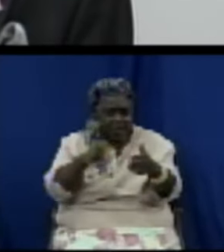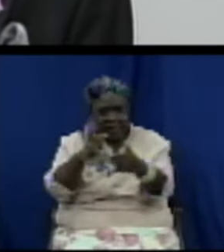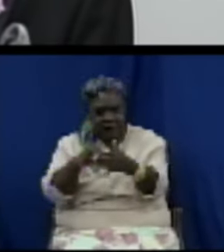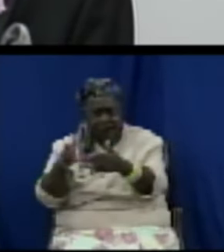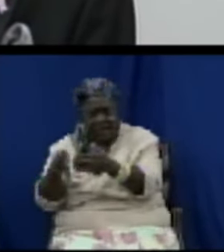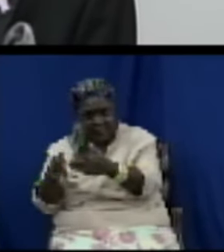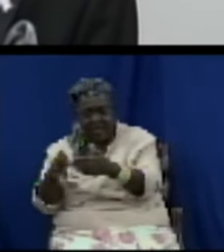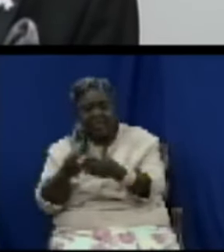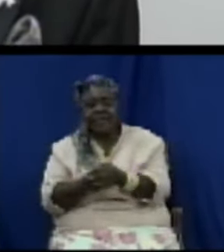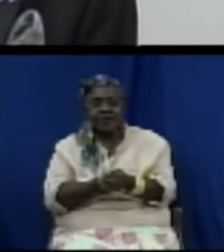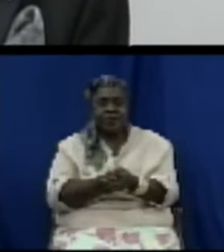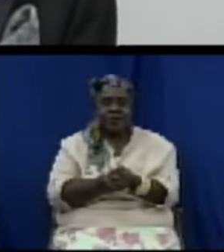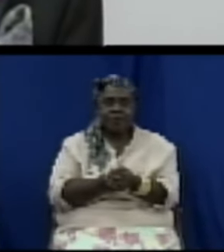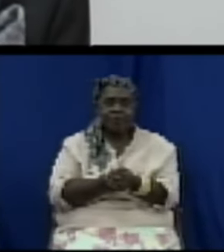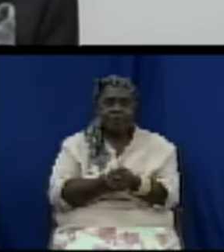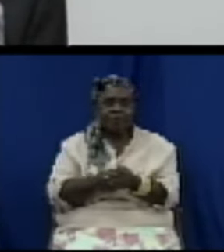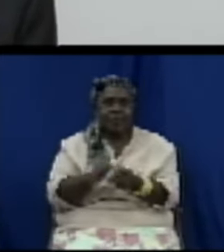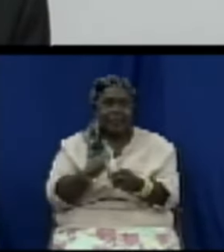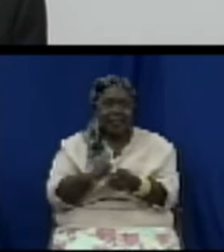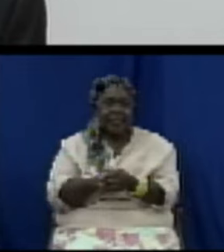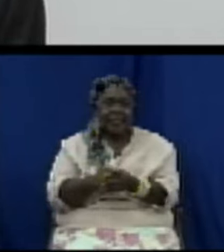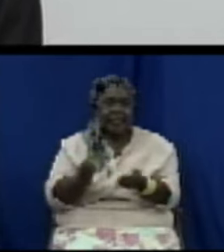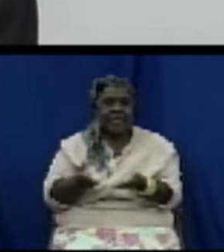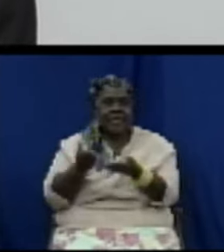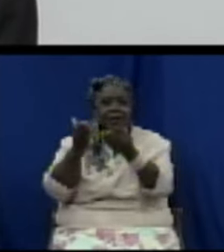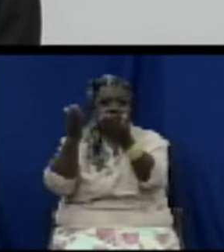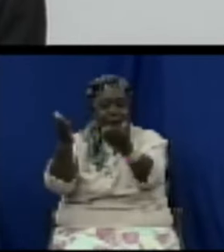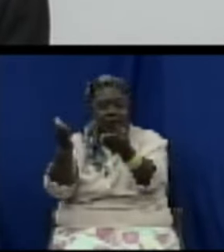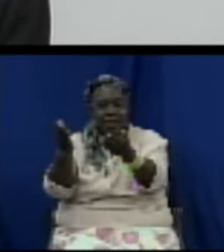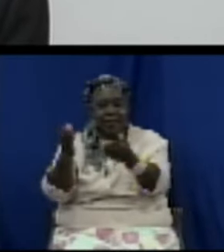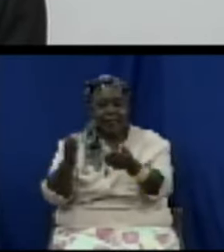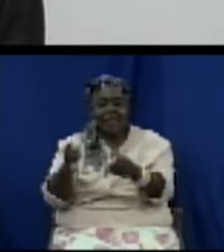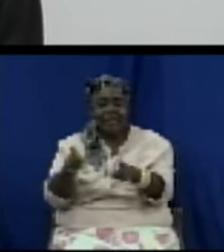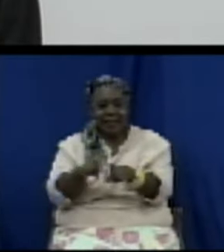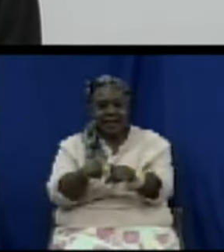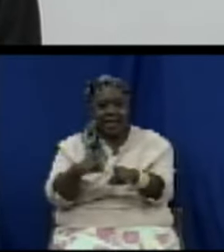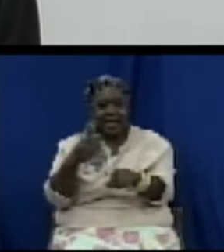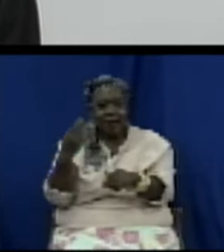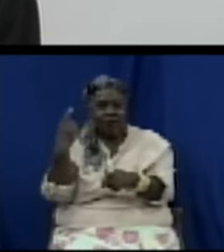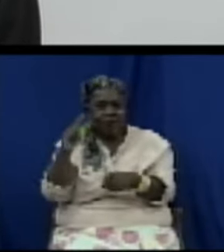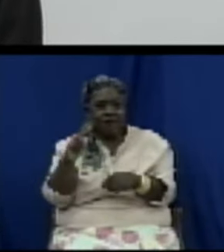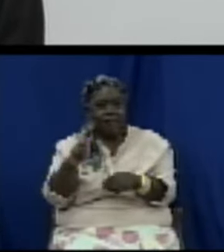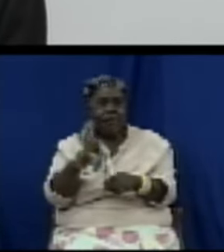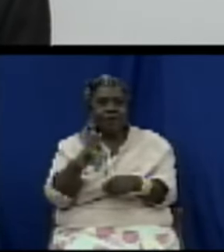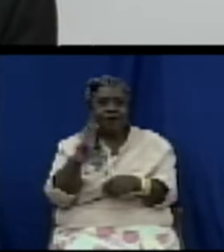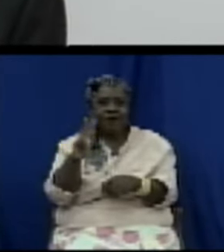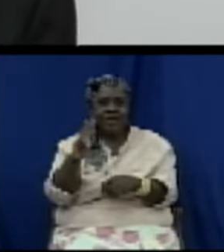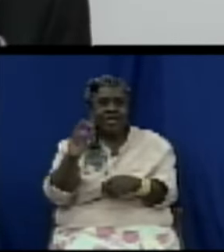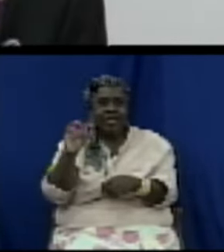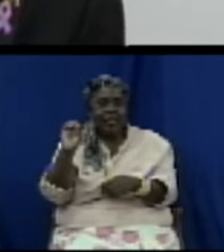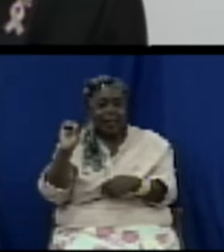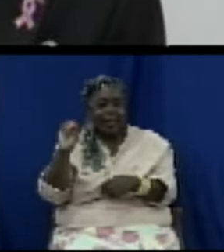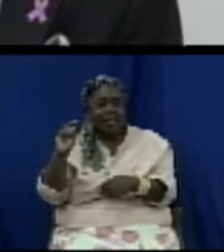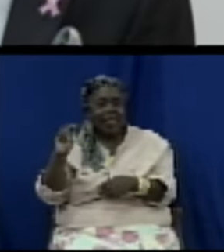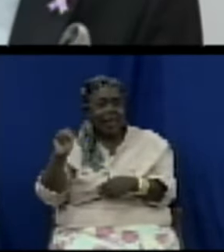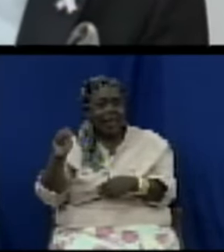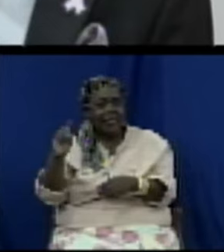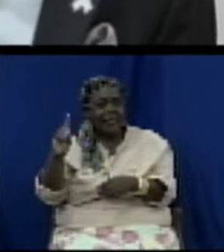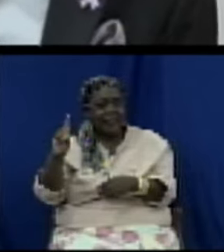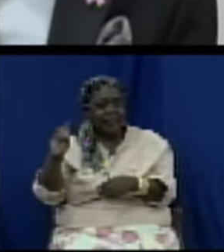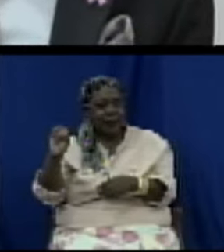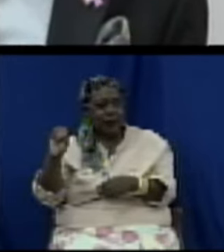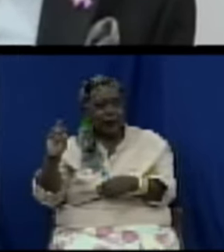imposes obligations on vendors on service on providers and consumers